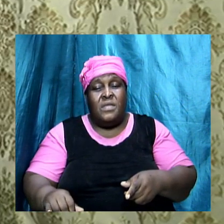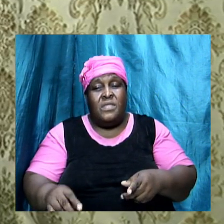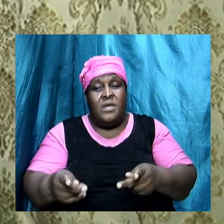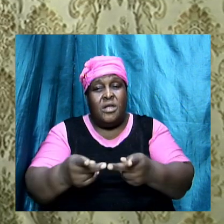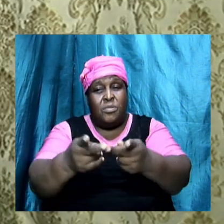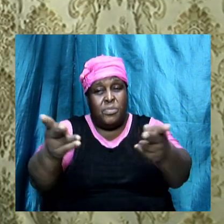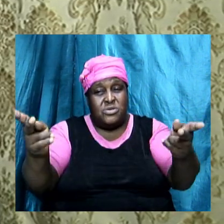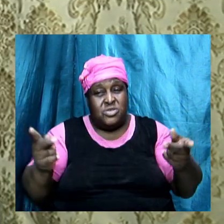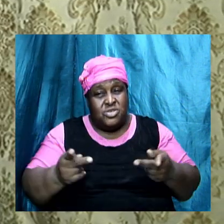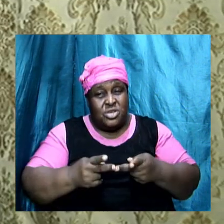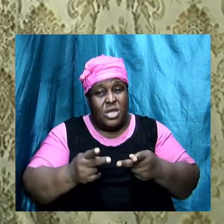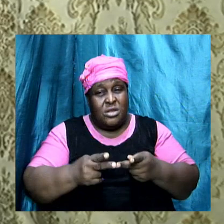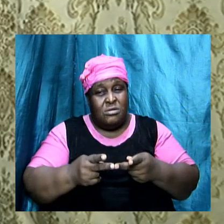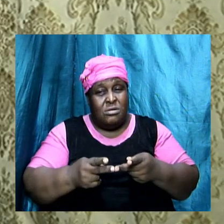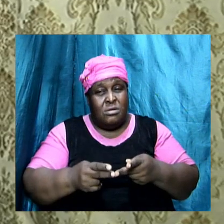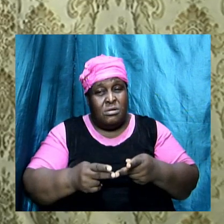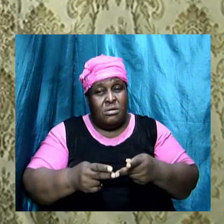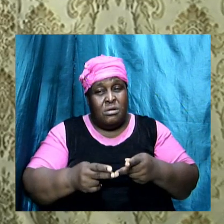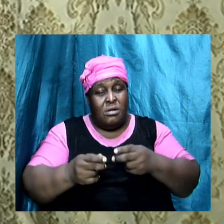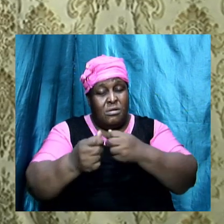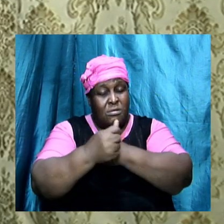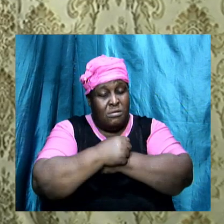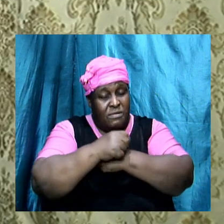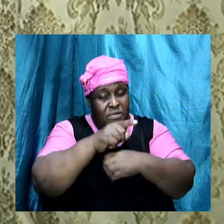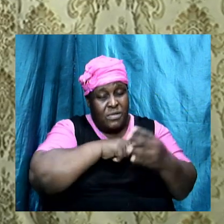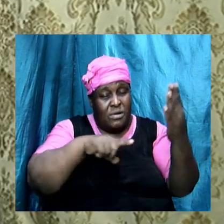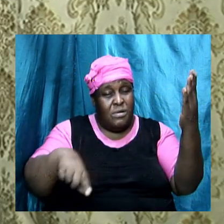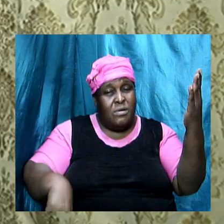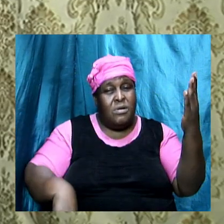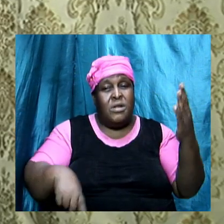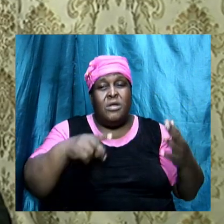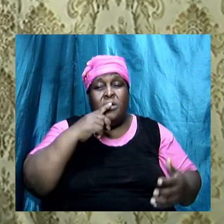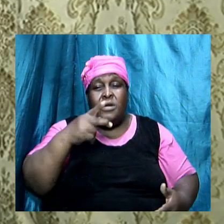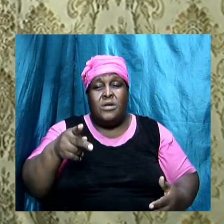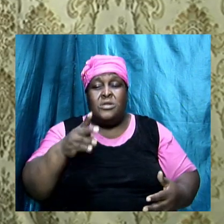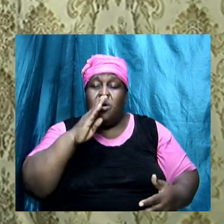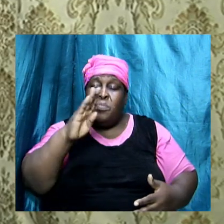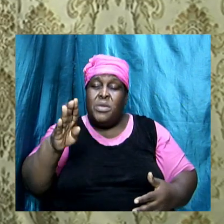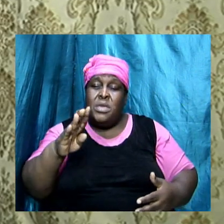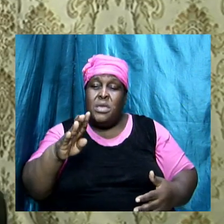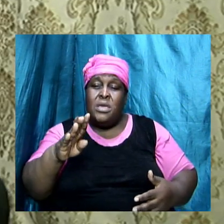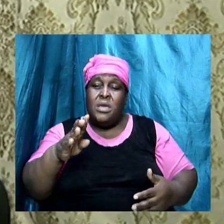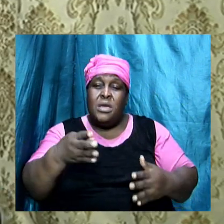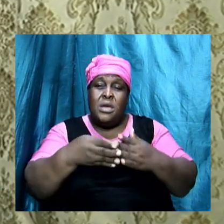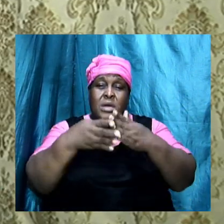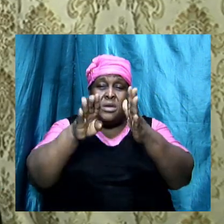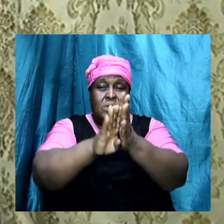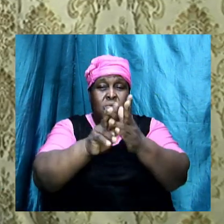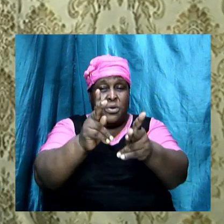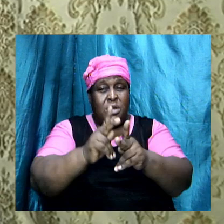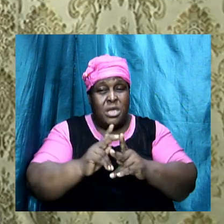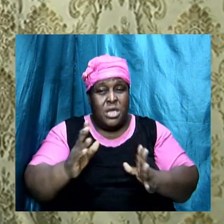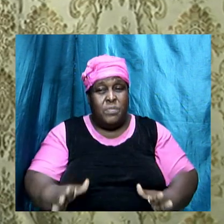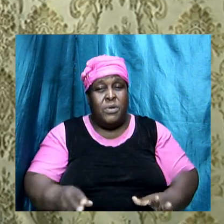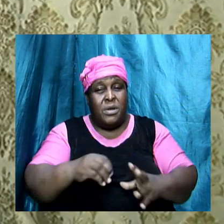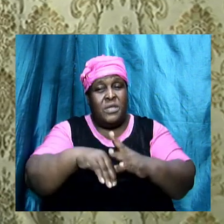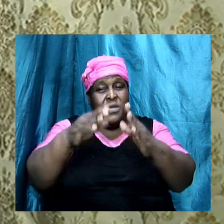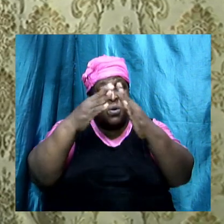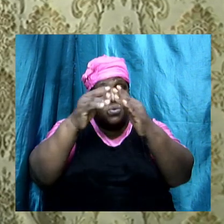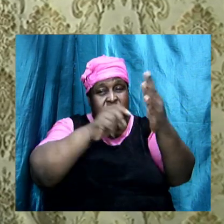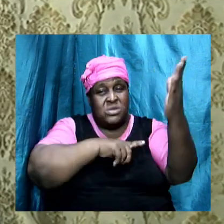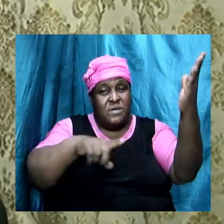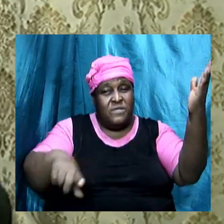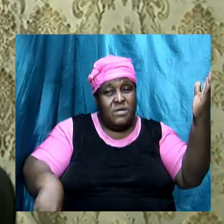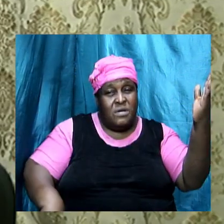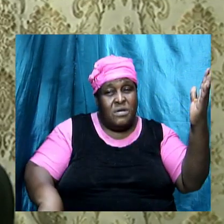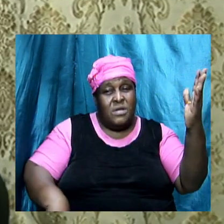Amen. And I rather to be a doorkeeper, David said, in the house of the Lord, than to dwell in the tents